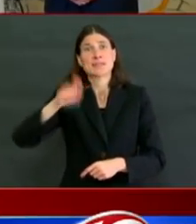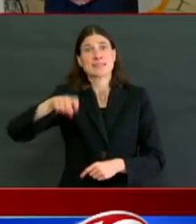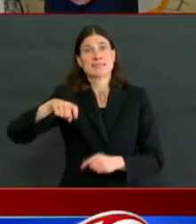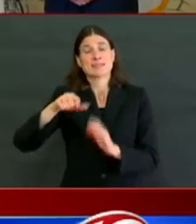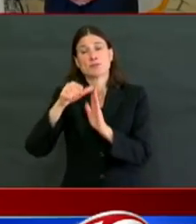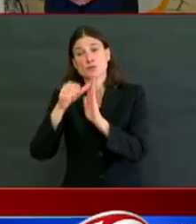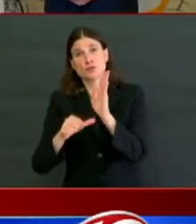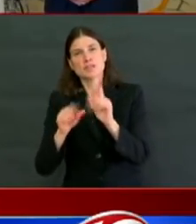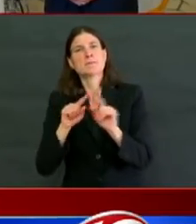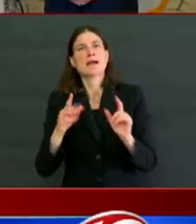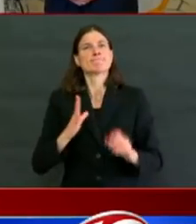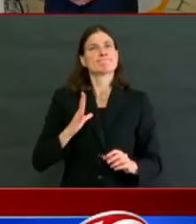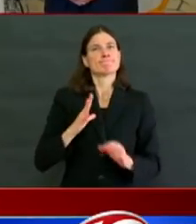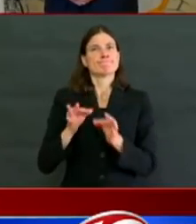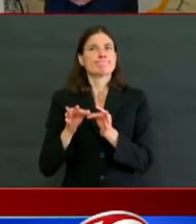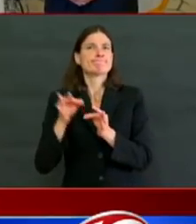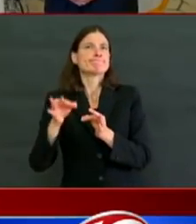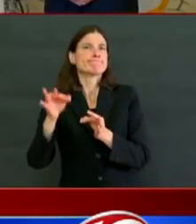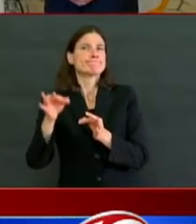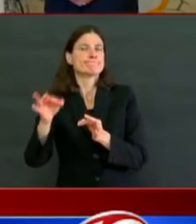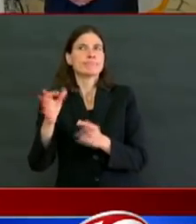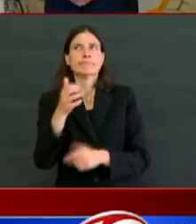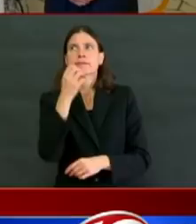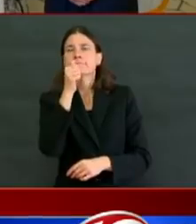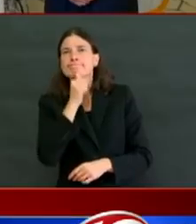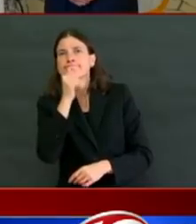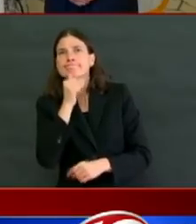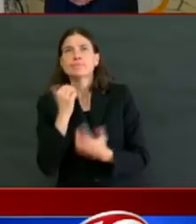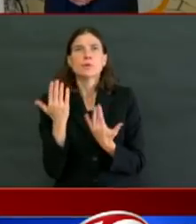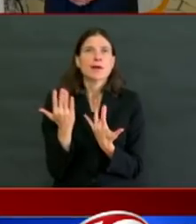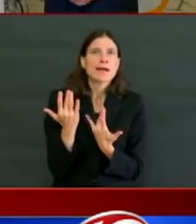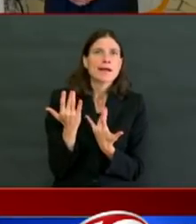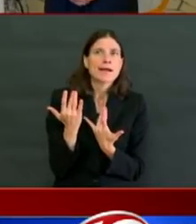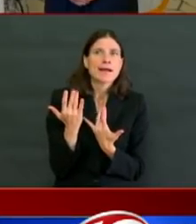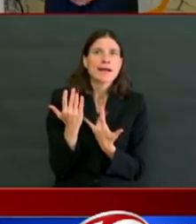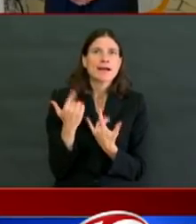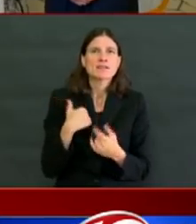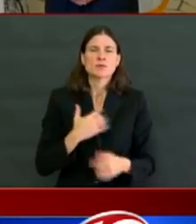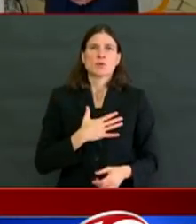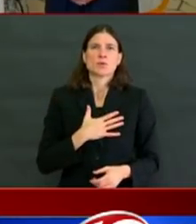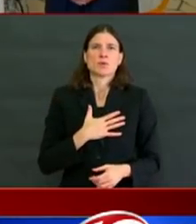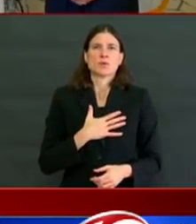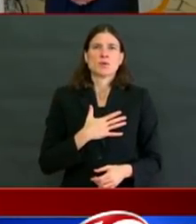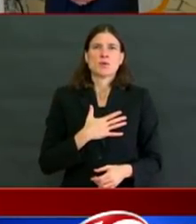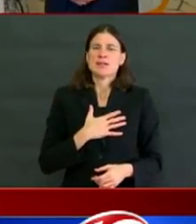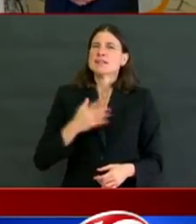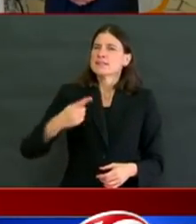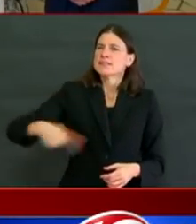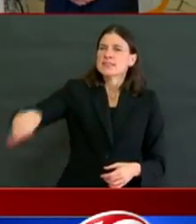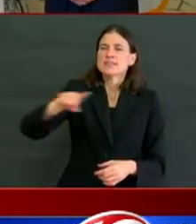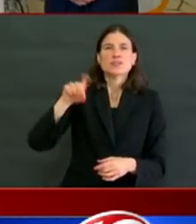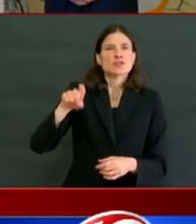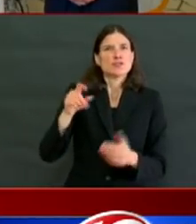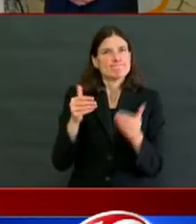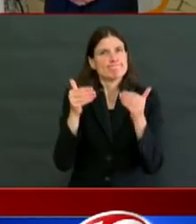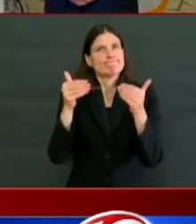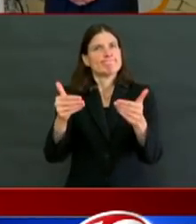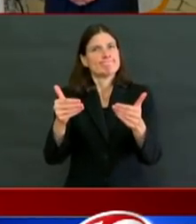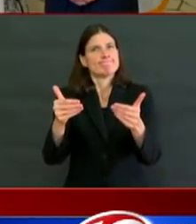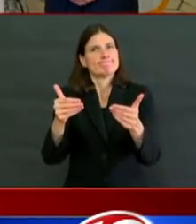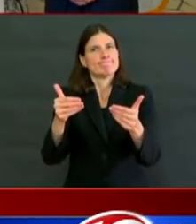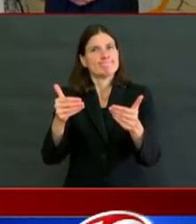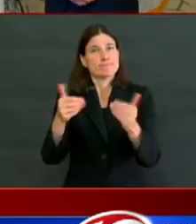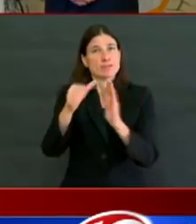surgery or a procedure or a test that you thought was going to happen in the end of March or beginning of